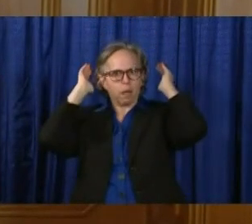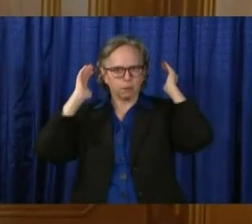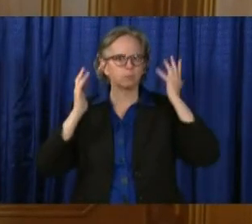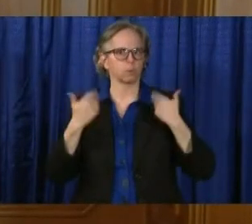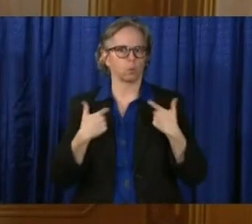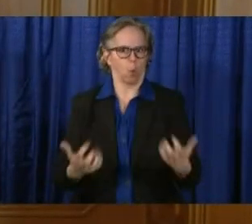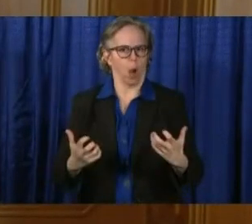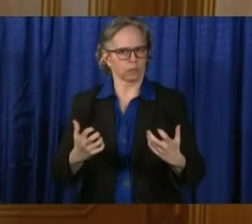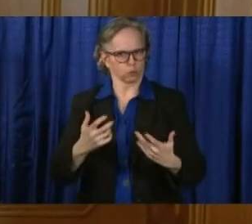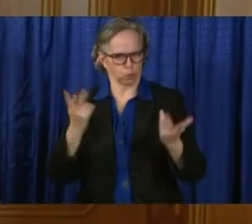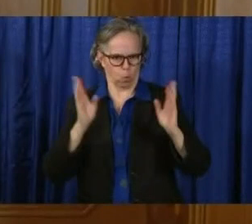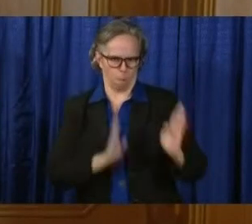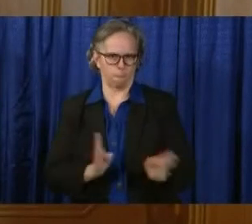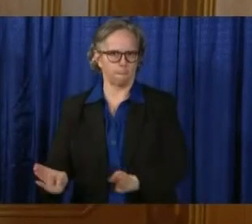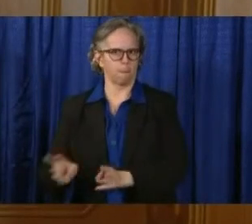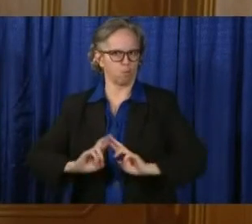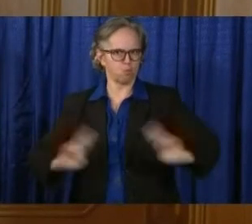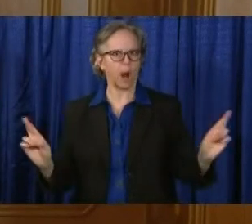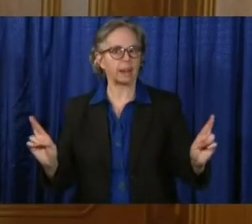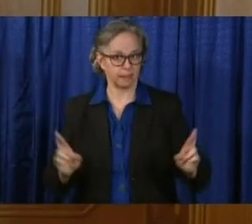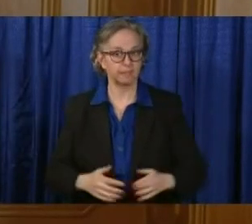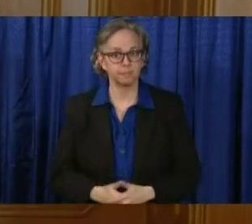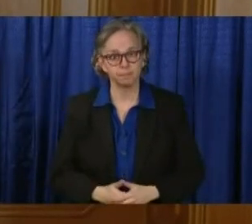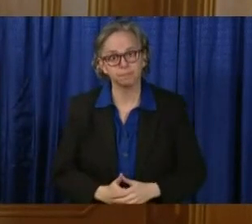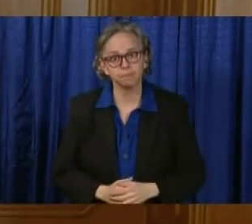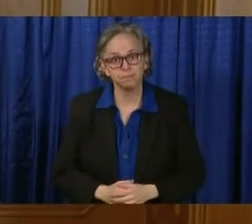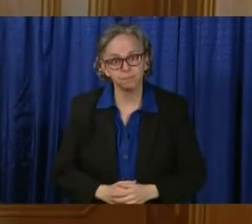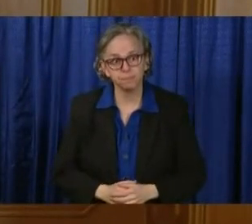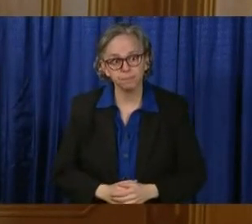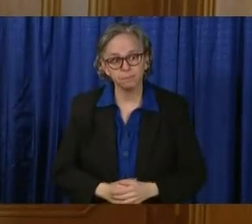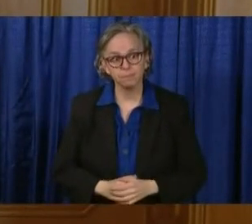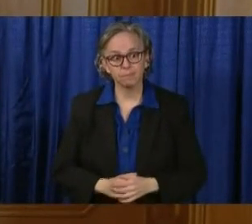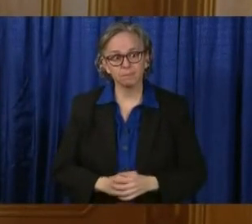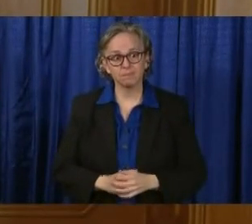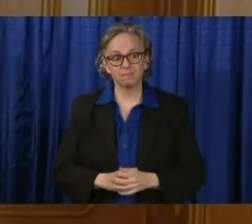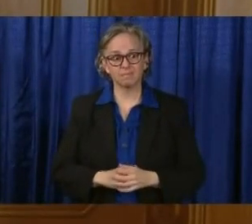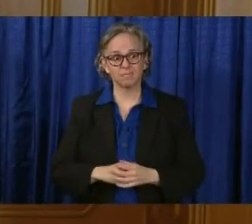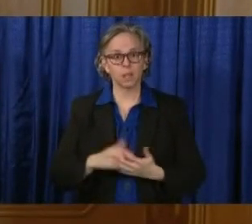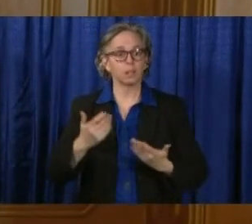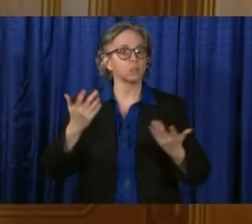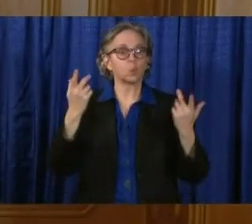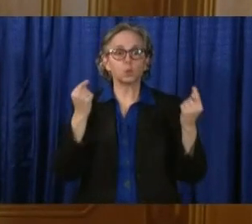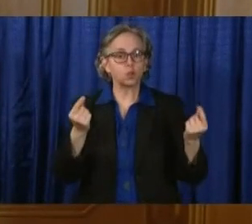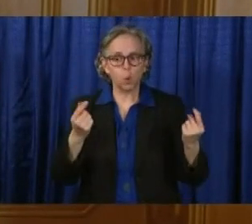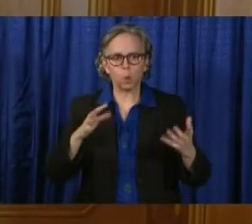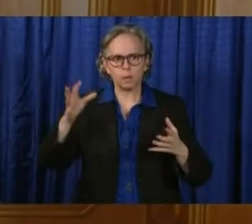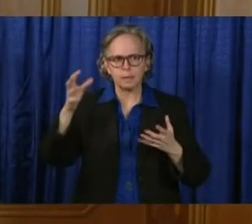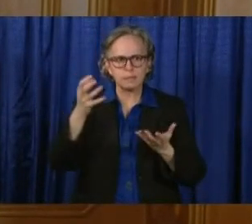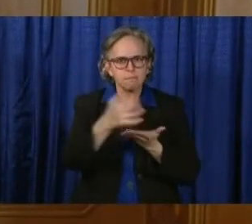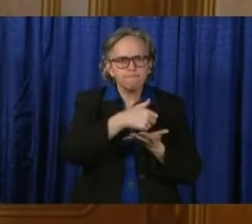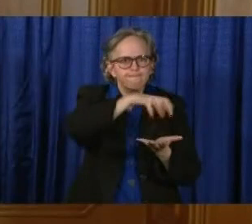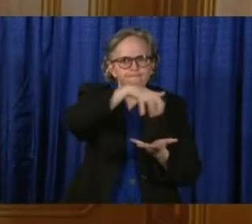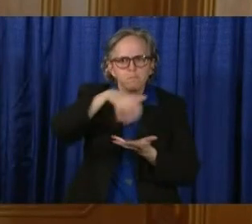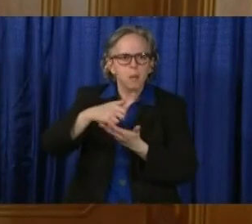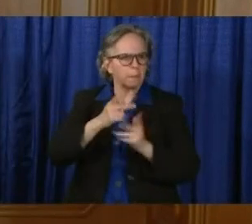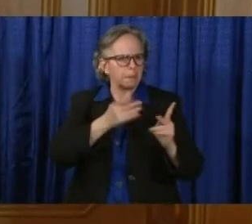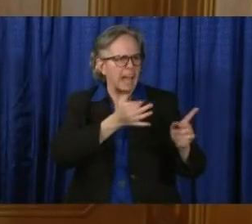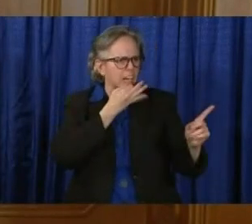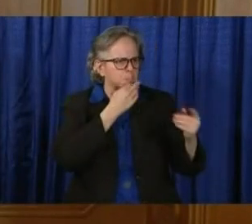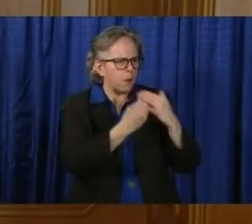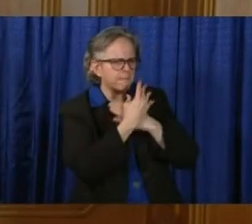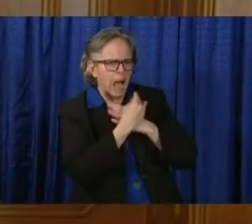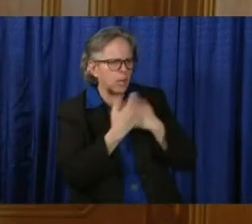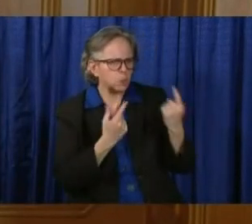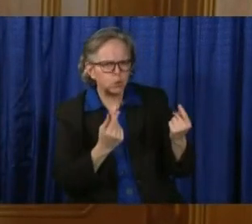And we have pulled resources and experts from multiple perspectives, really, to combat this